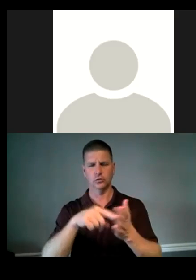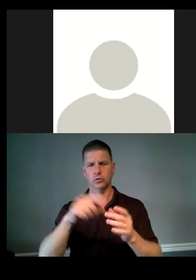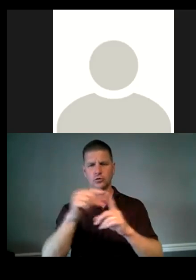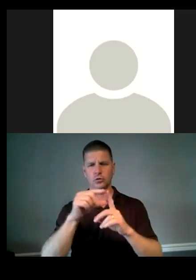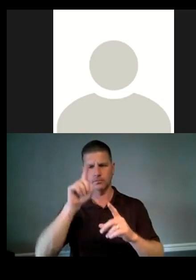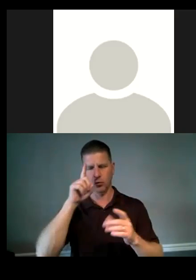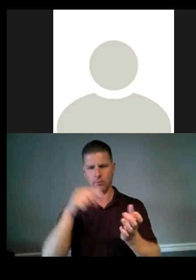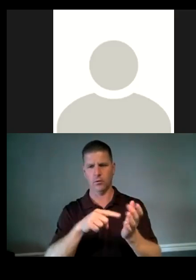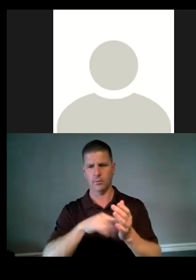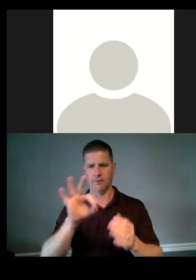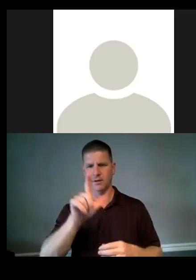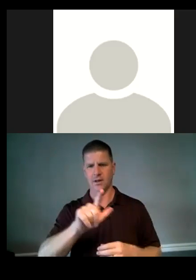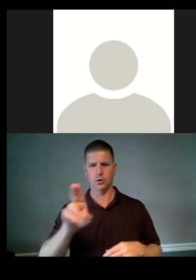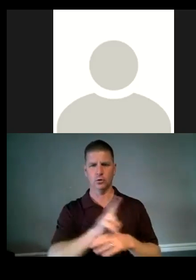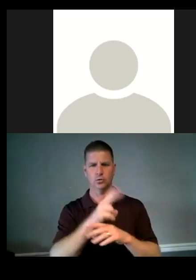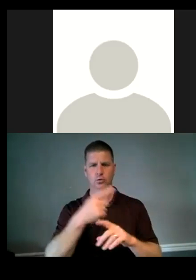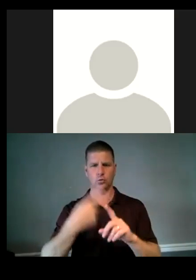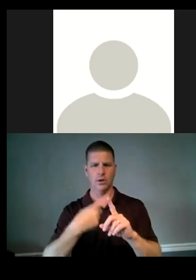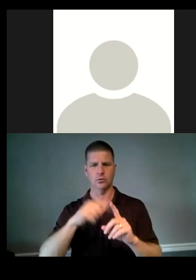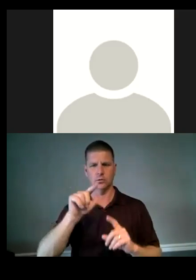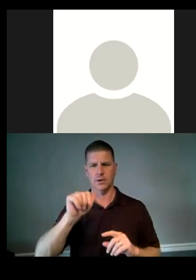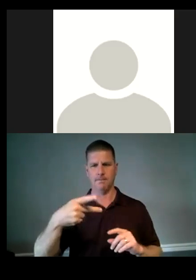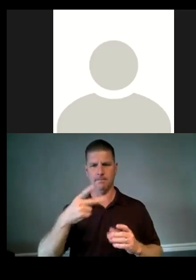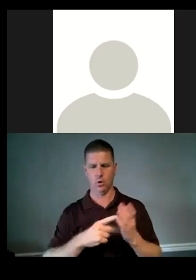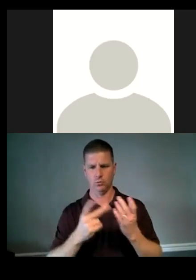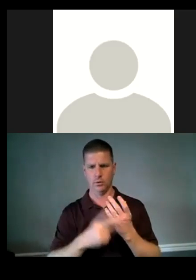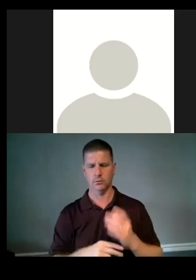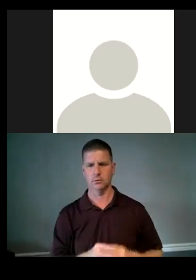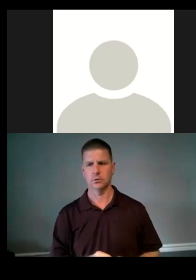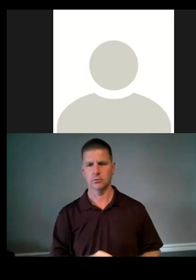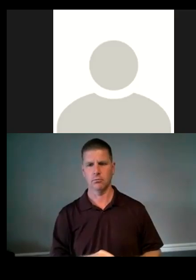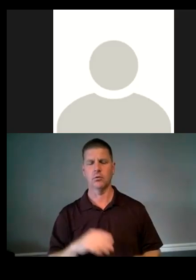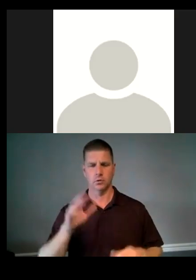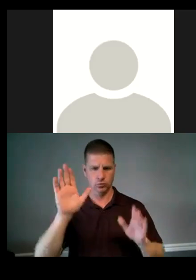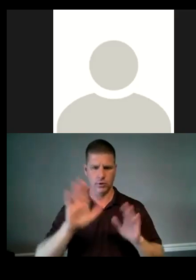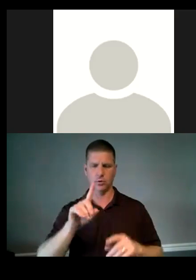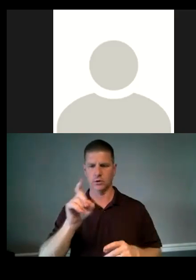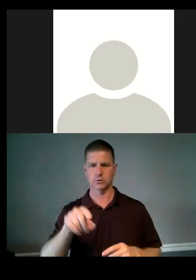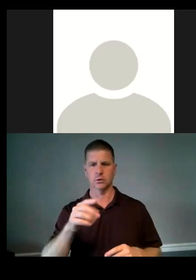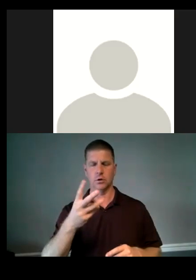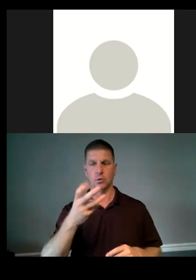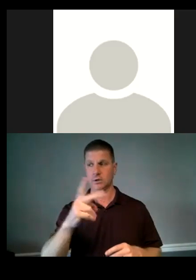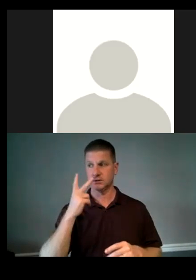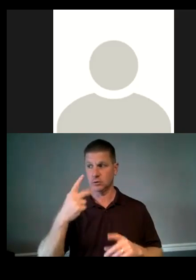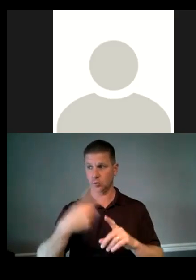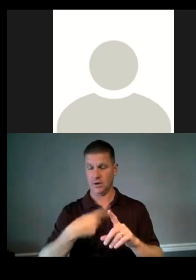landlord uses the rental gap program? Sure. Great question. Uh, when using rental gap program, the affordability